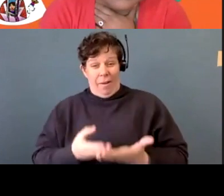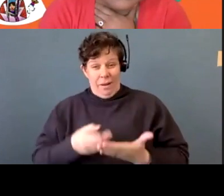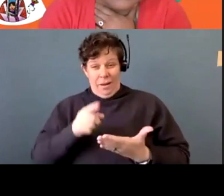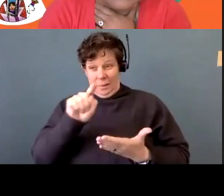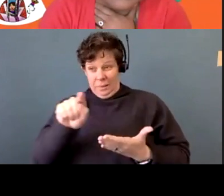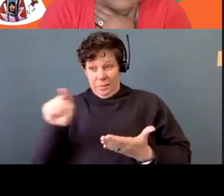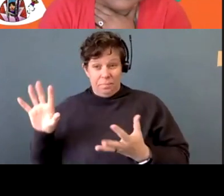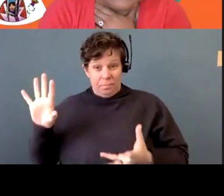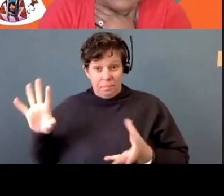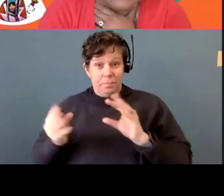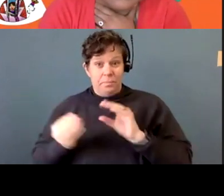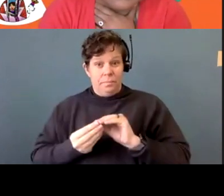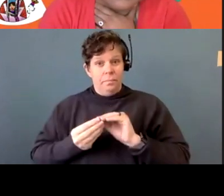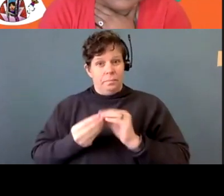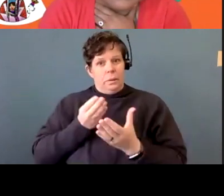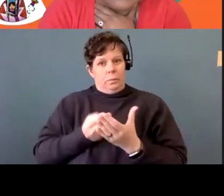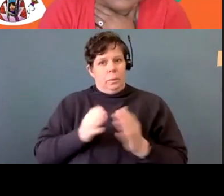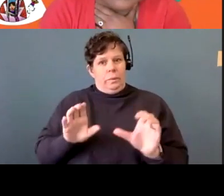really difficult when, um,